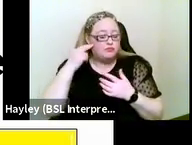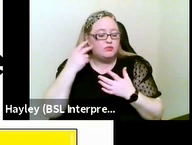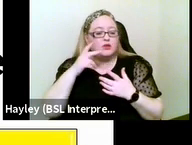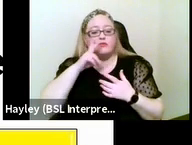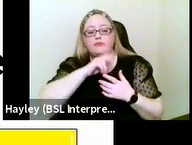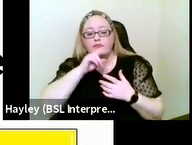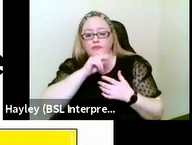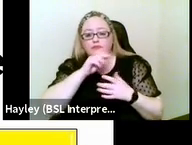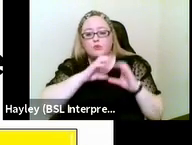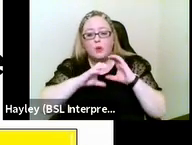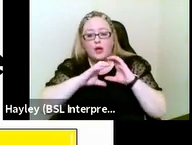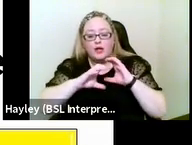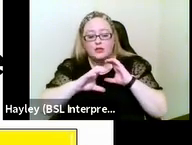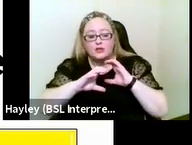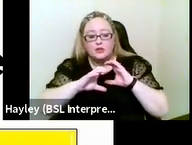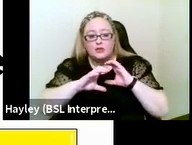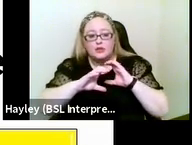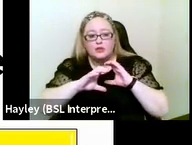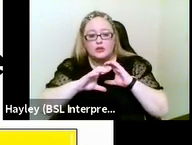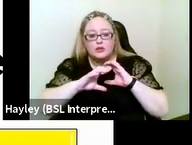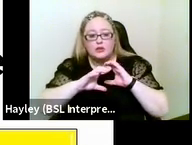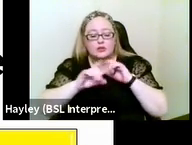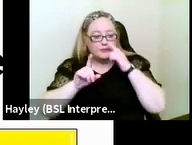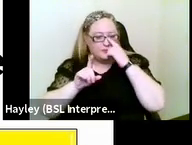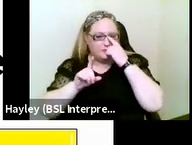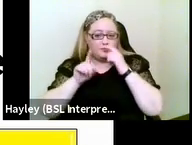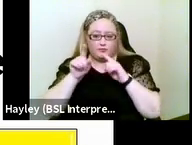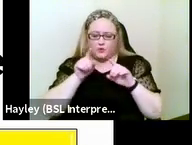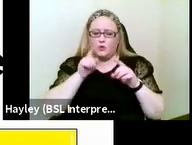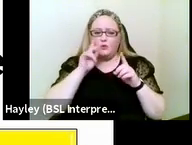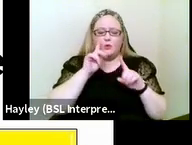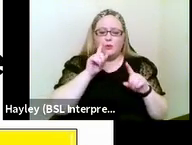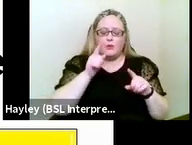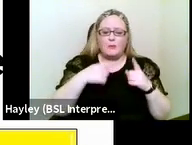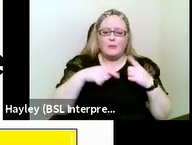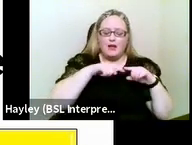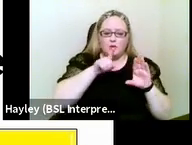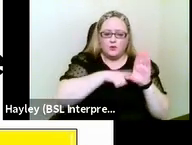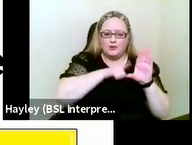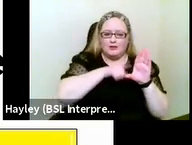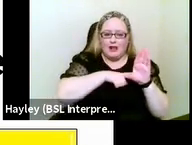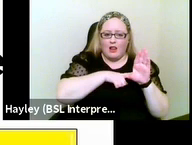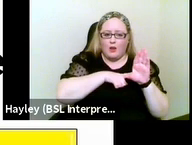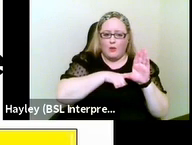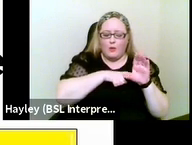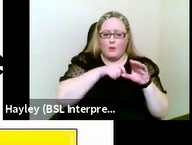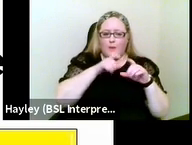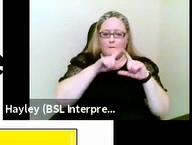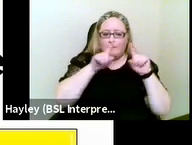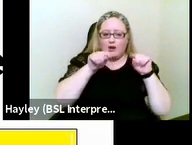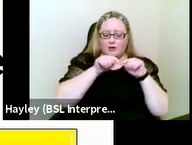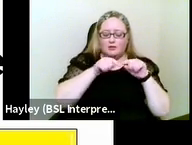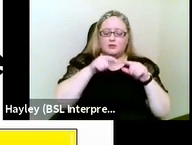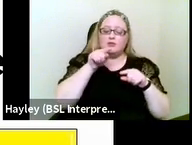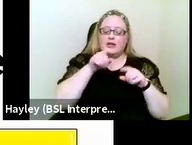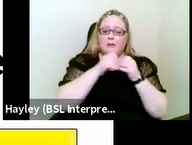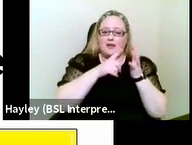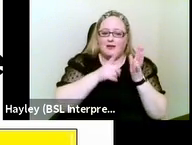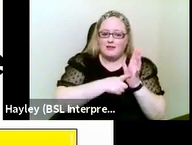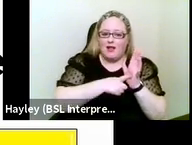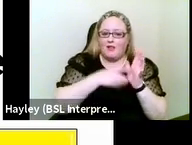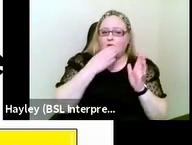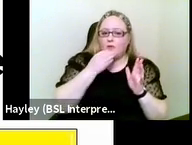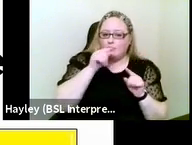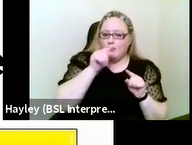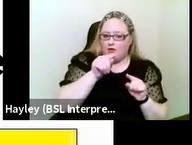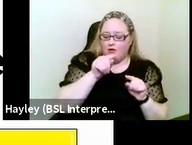communication. So that box in yellow there, I'm thinking about those who are British Sign Language or sign language users. In